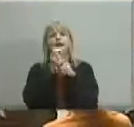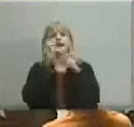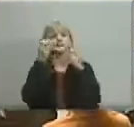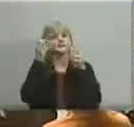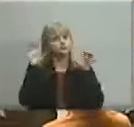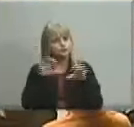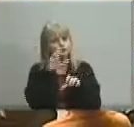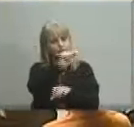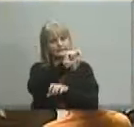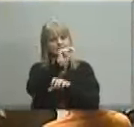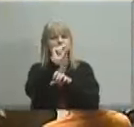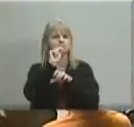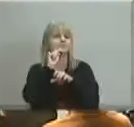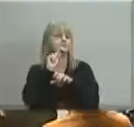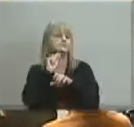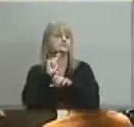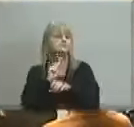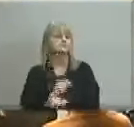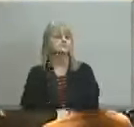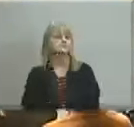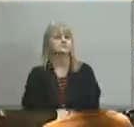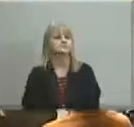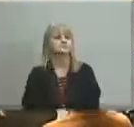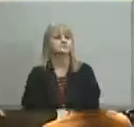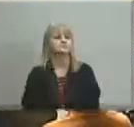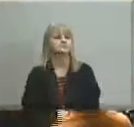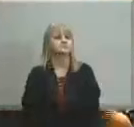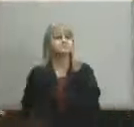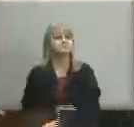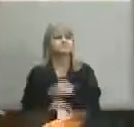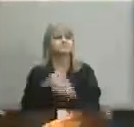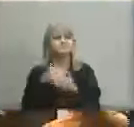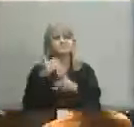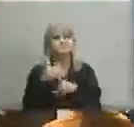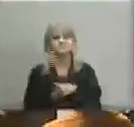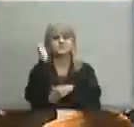thank you mr moffett next speaker is kenisha fisher